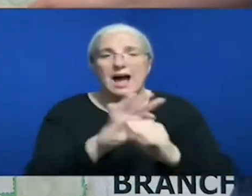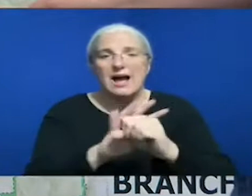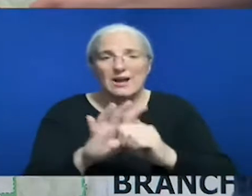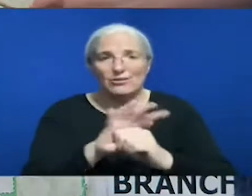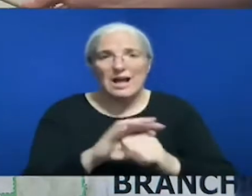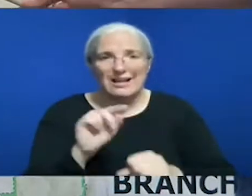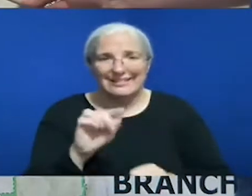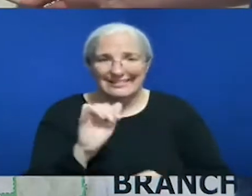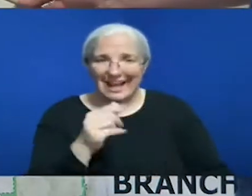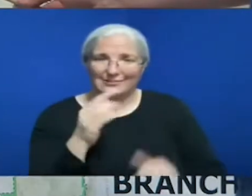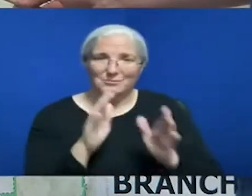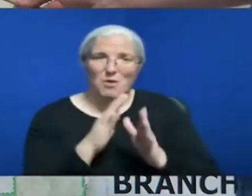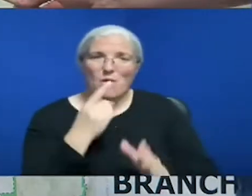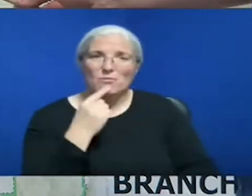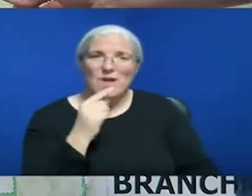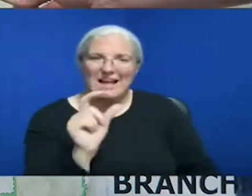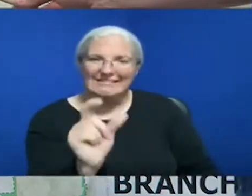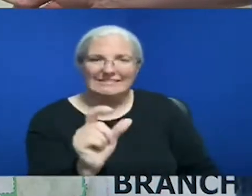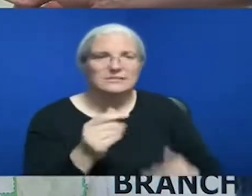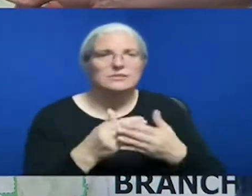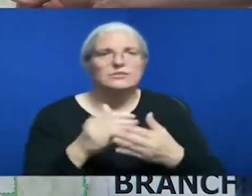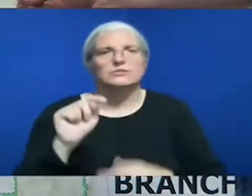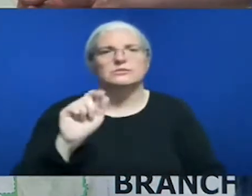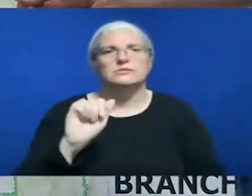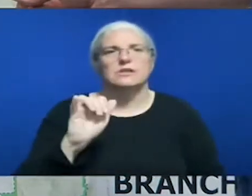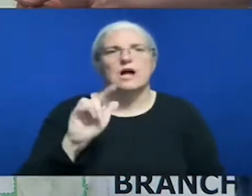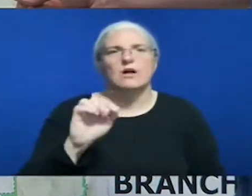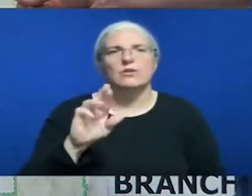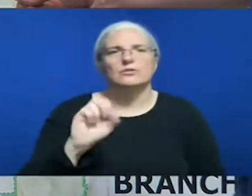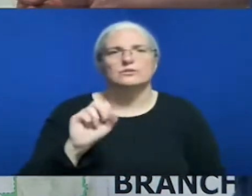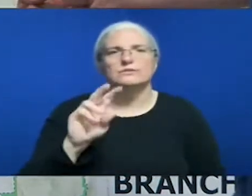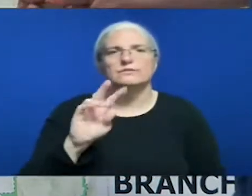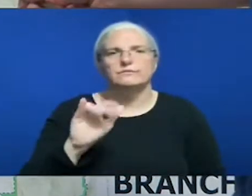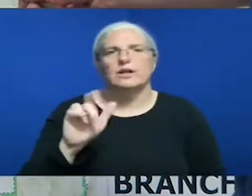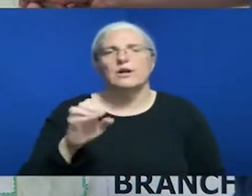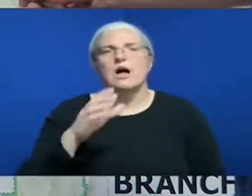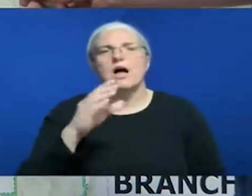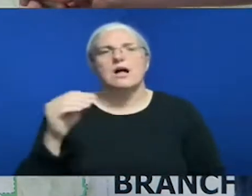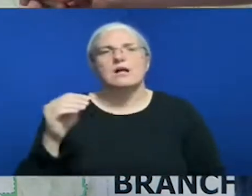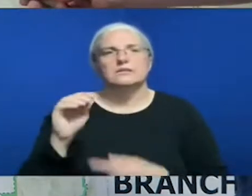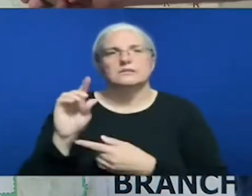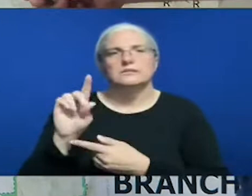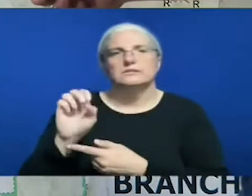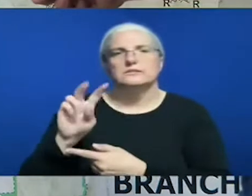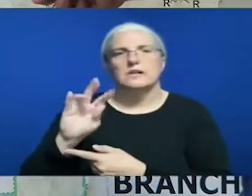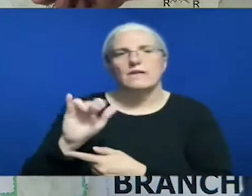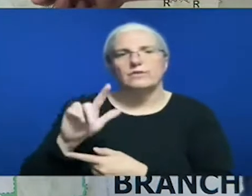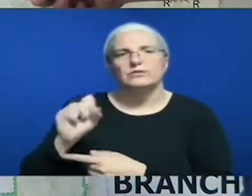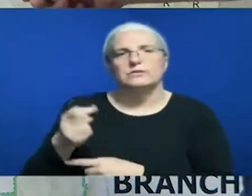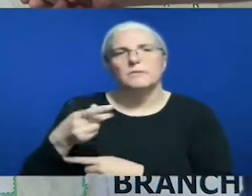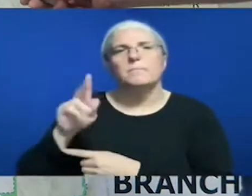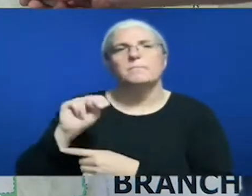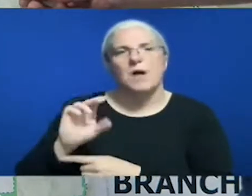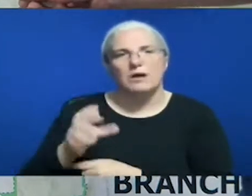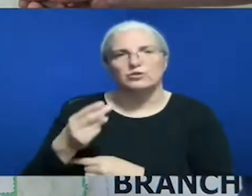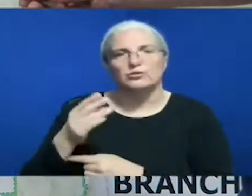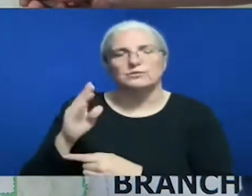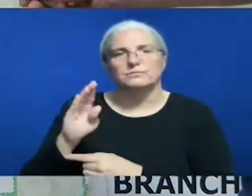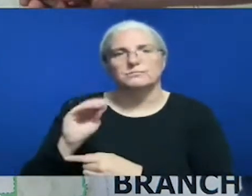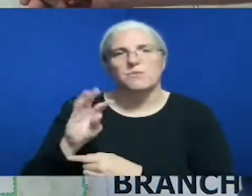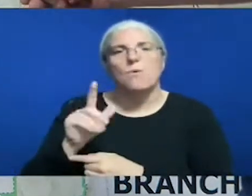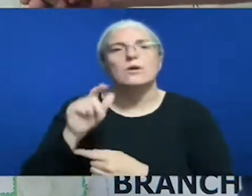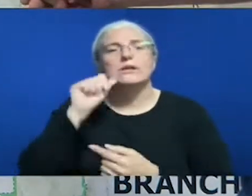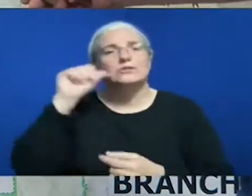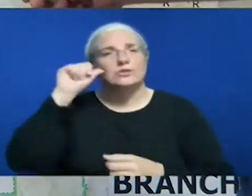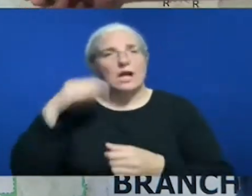Devil's Punch Bowl so yesterday we had two hotshot crews that were able to get access to that fire's edge they went in there and went